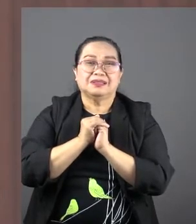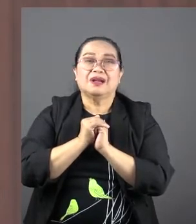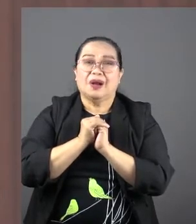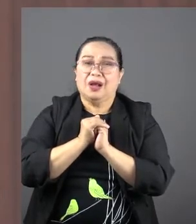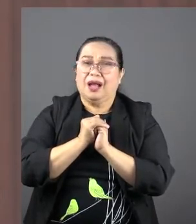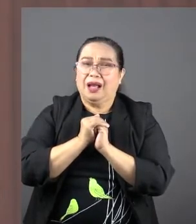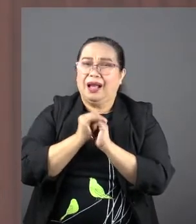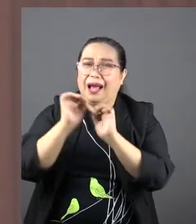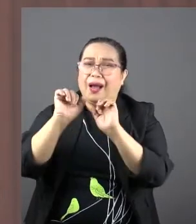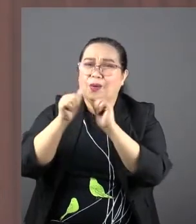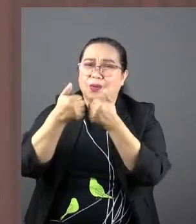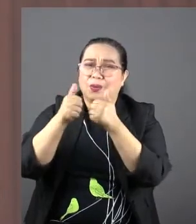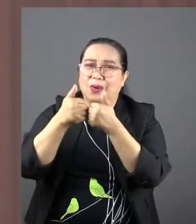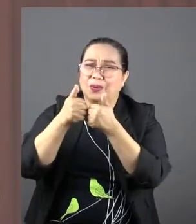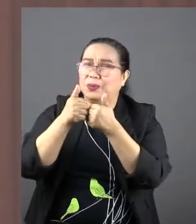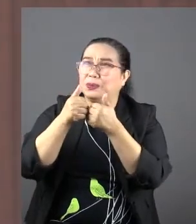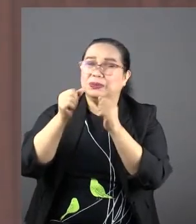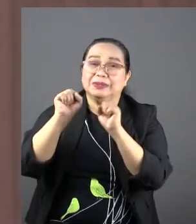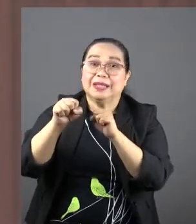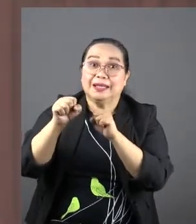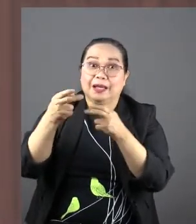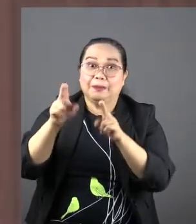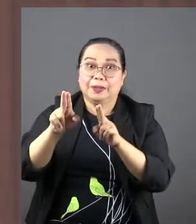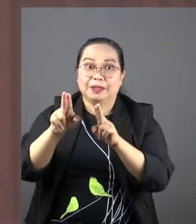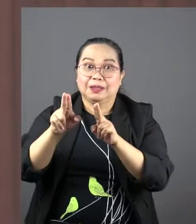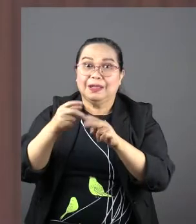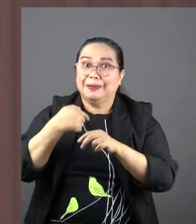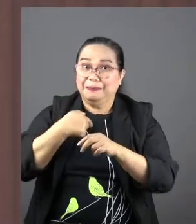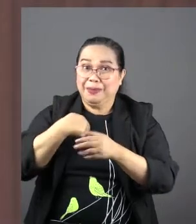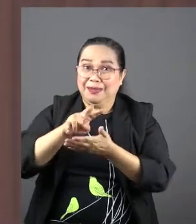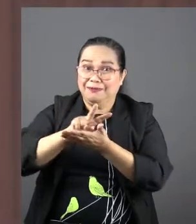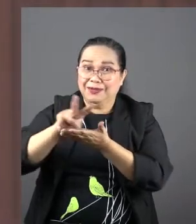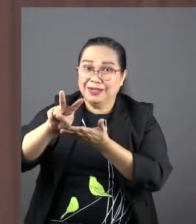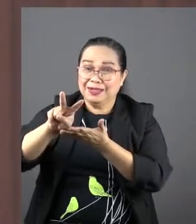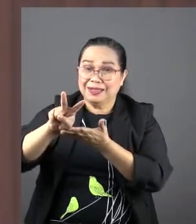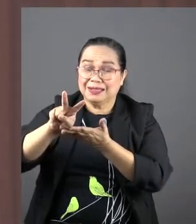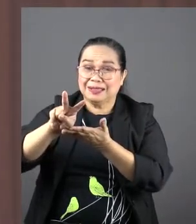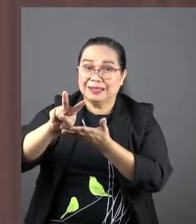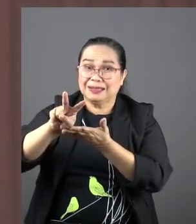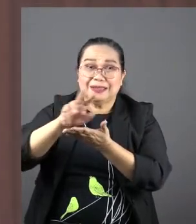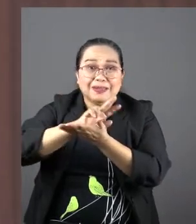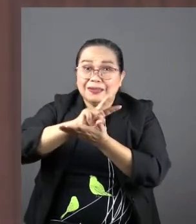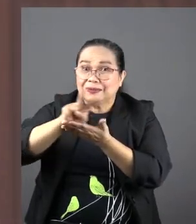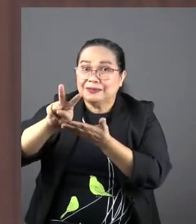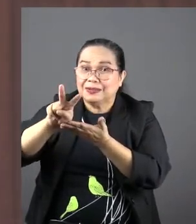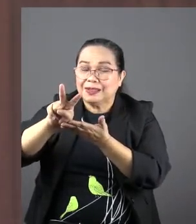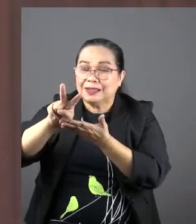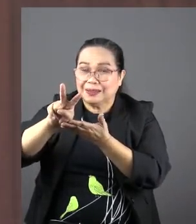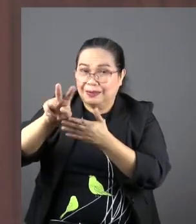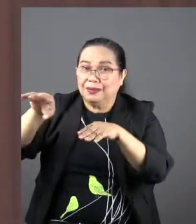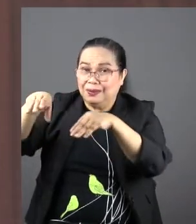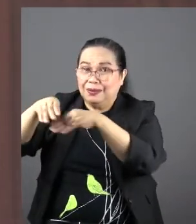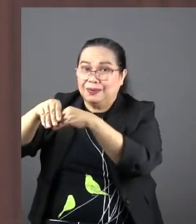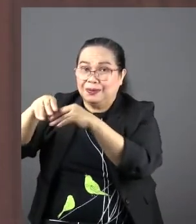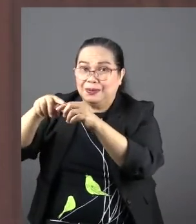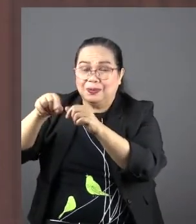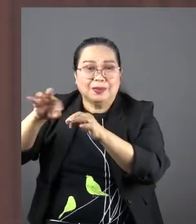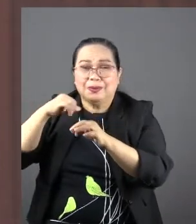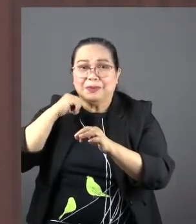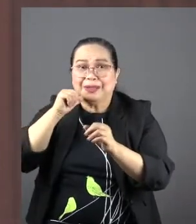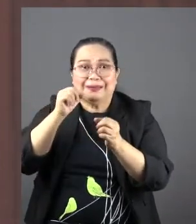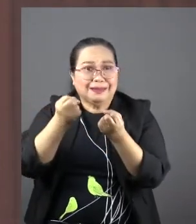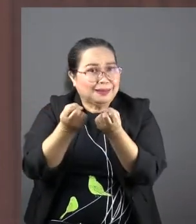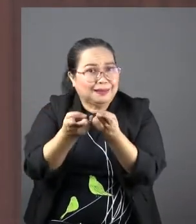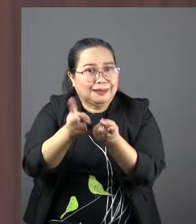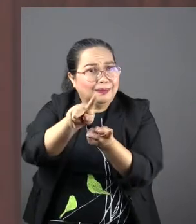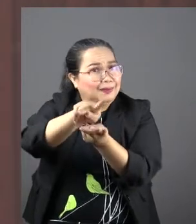How will this happen? I'm a virgin. She was engaged to Joseph, but they had never come together physically.